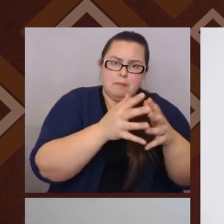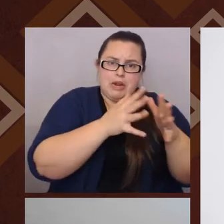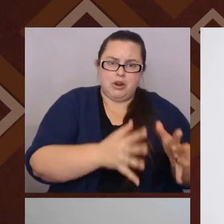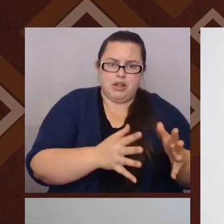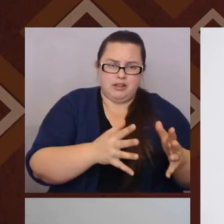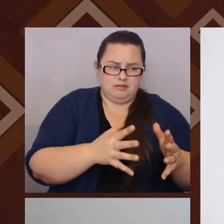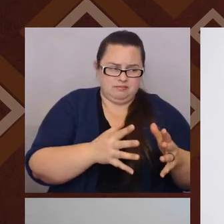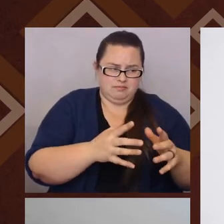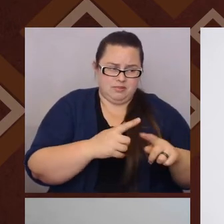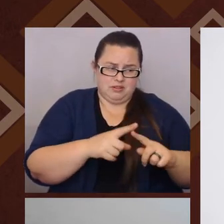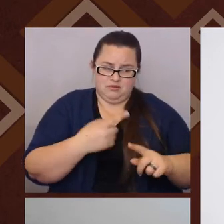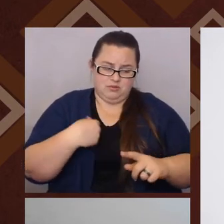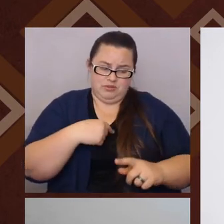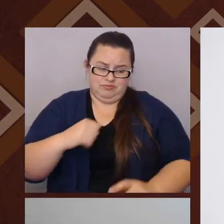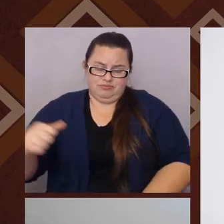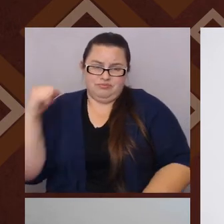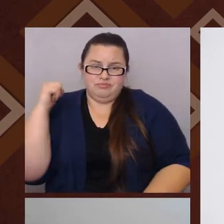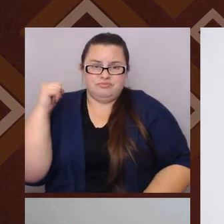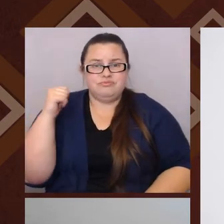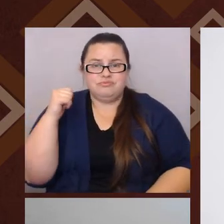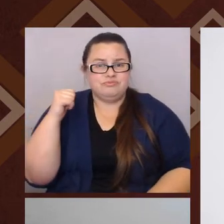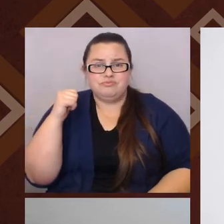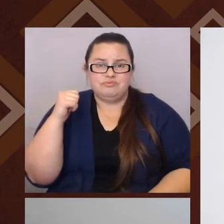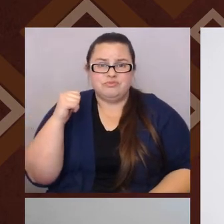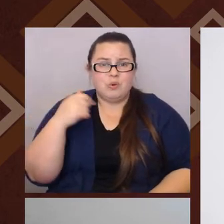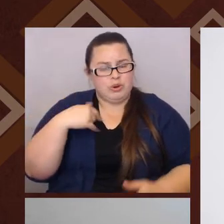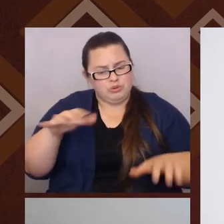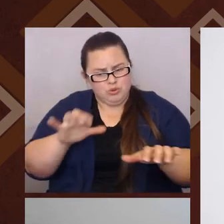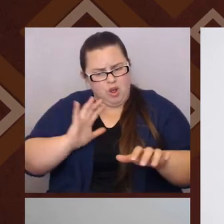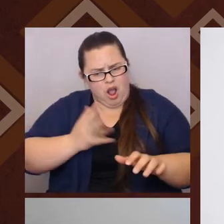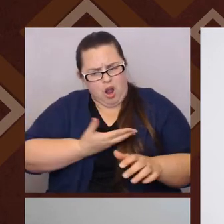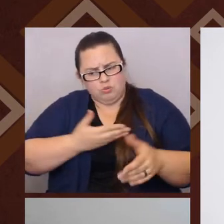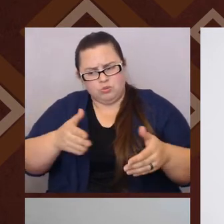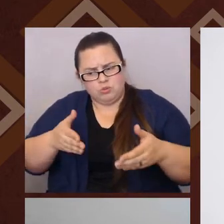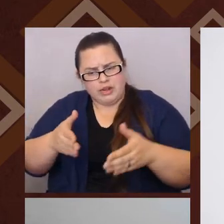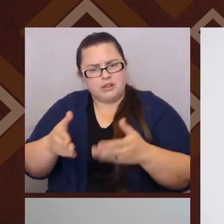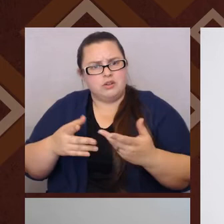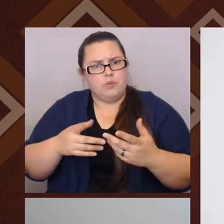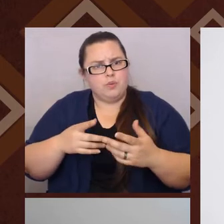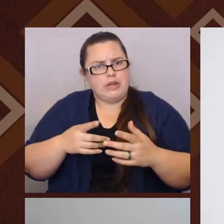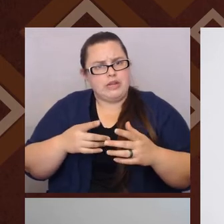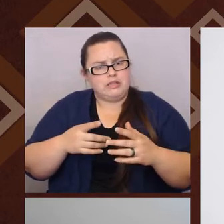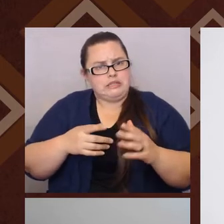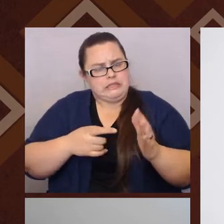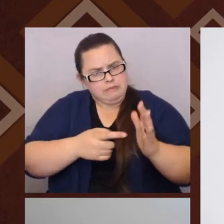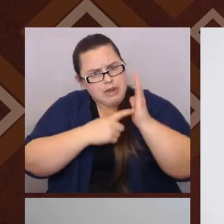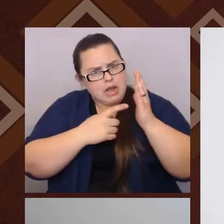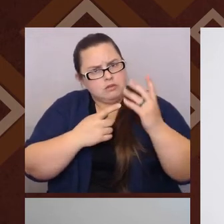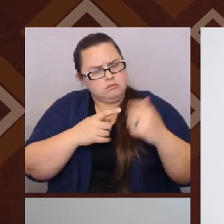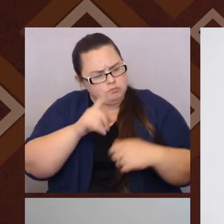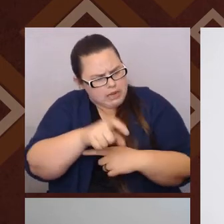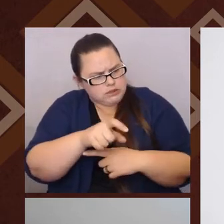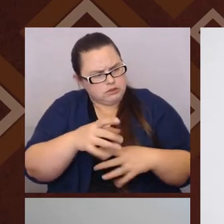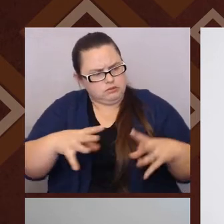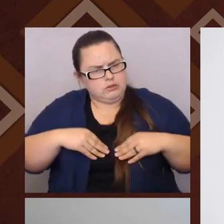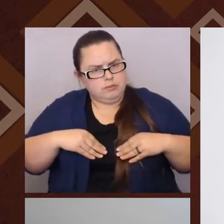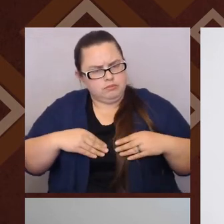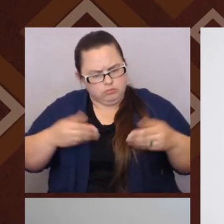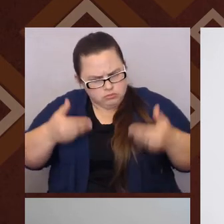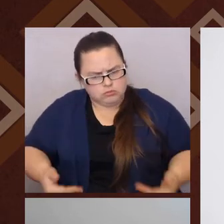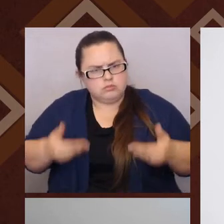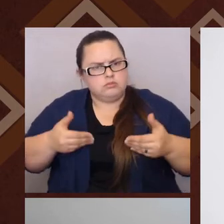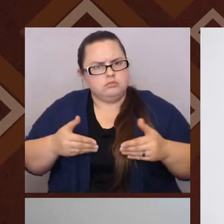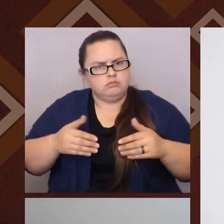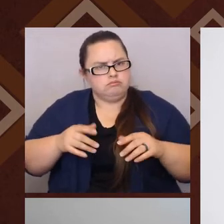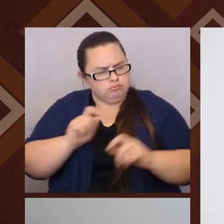going to do that. We're going to just do our own thing and we're going to kind of demand acceptance as we are, as we are now. Um, and so